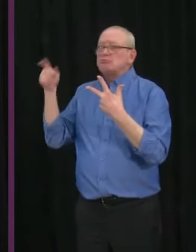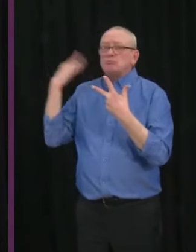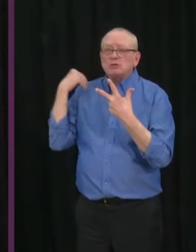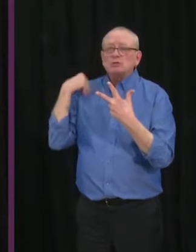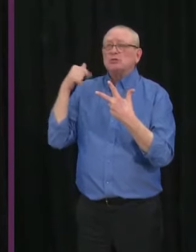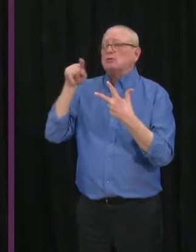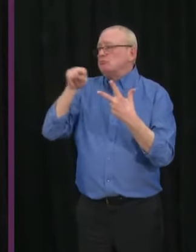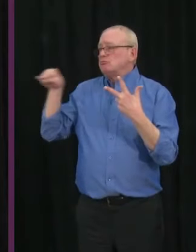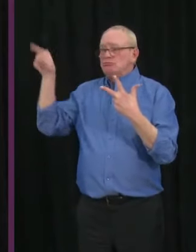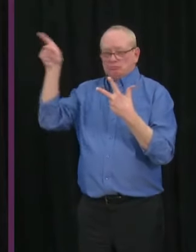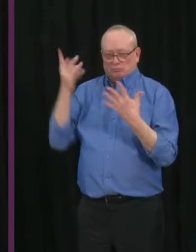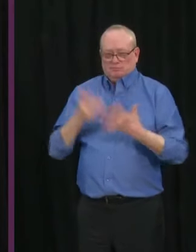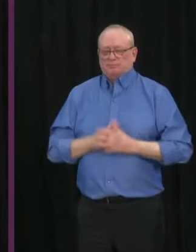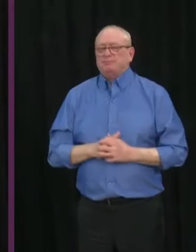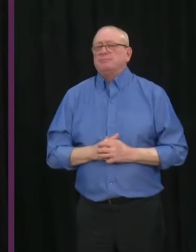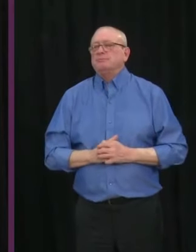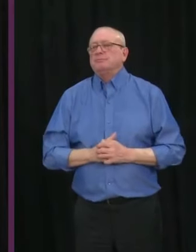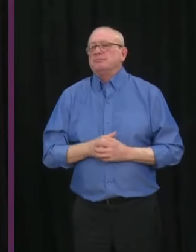through the first caller, please?